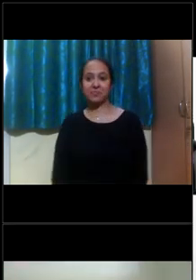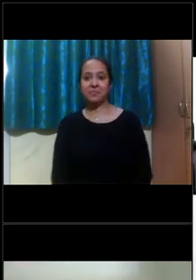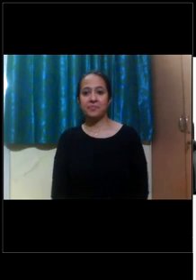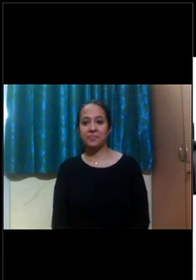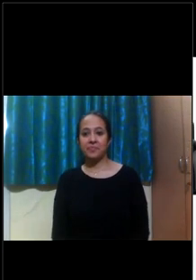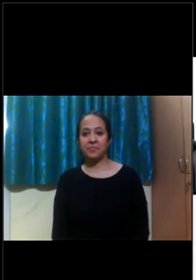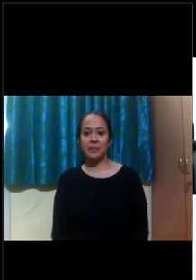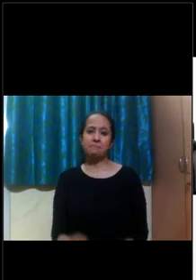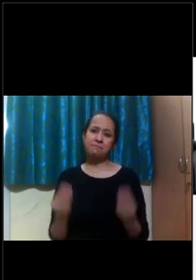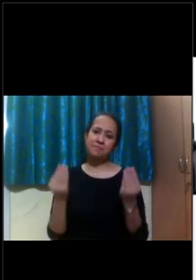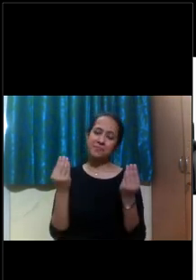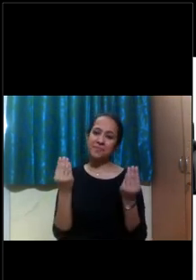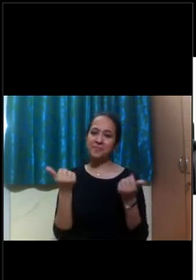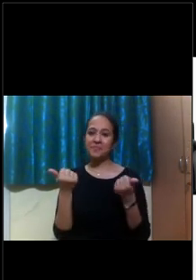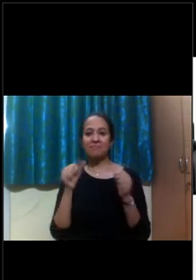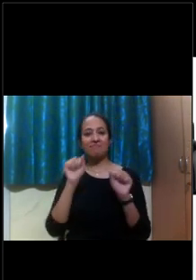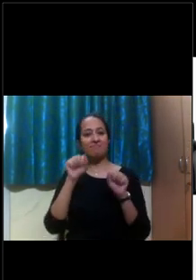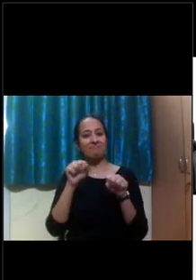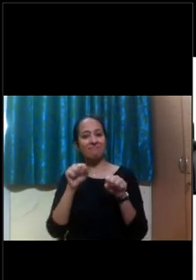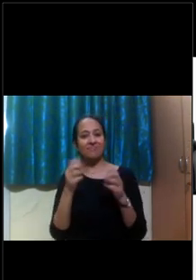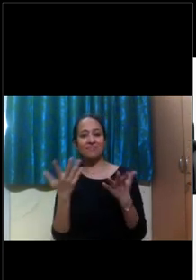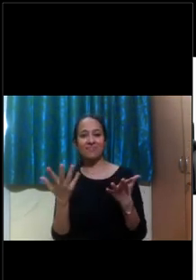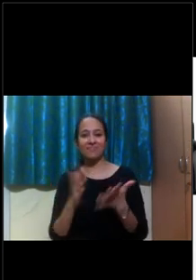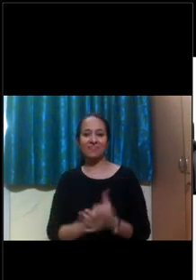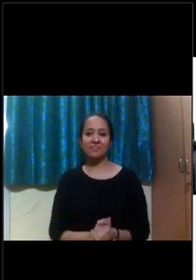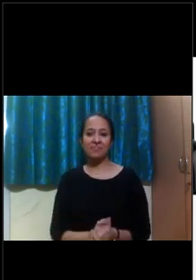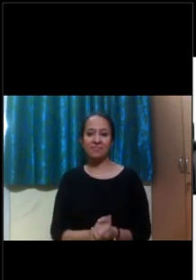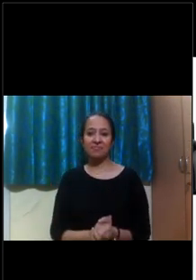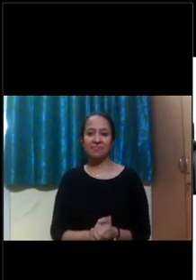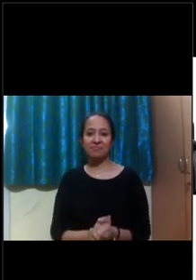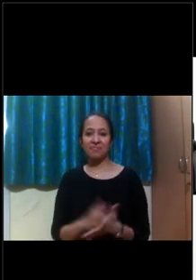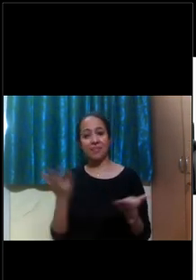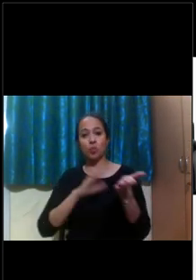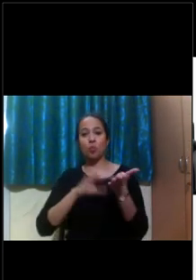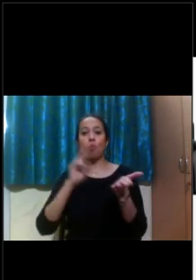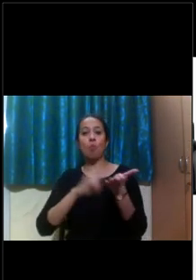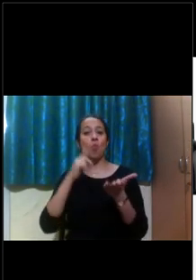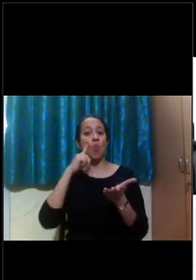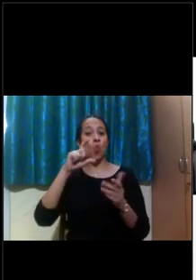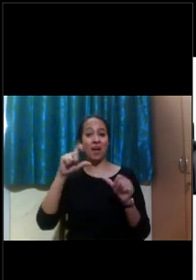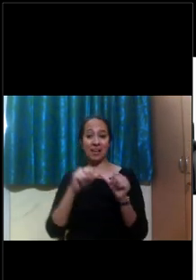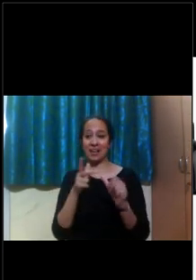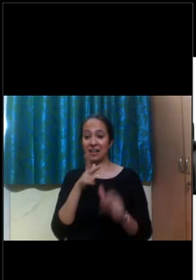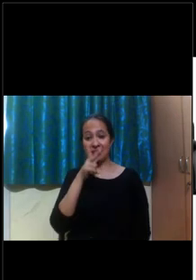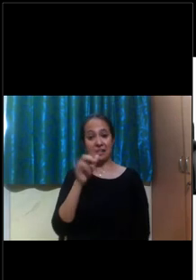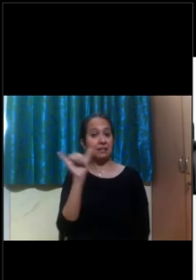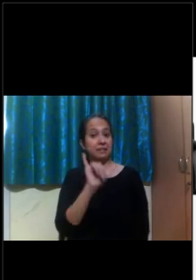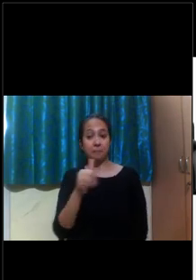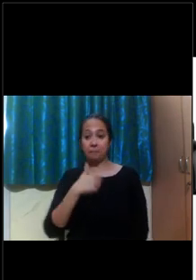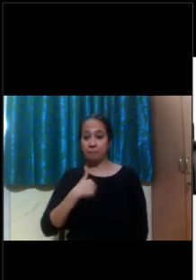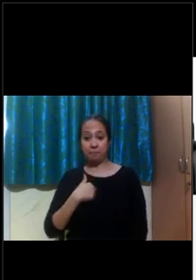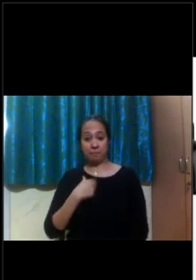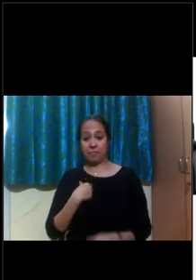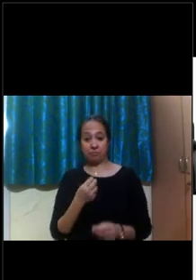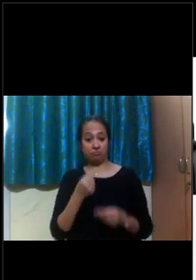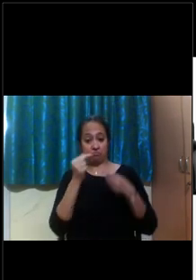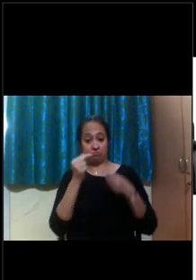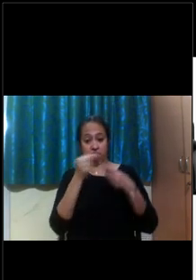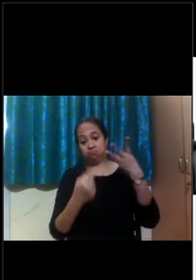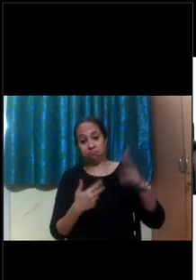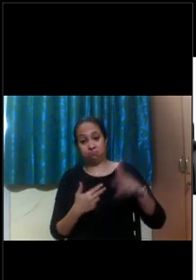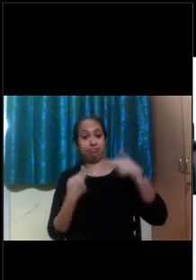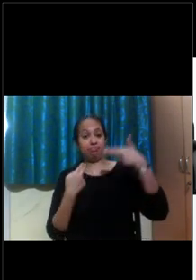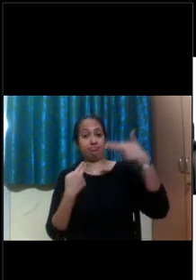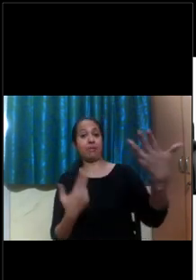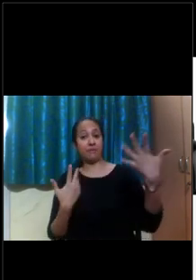Um, yeah, so as Monica said, all of my information was private and like